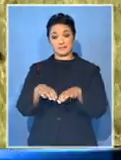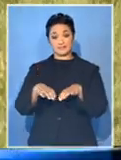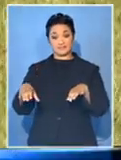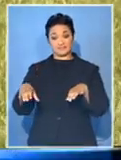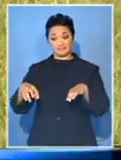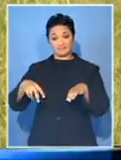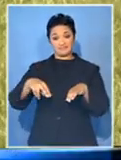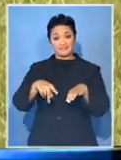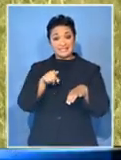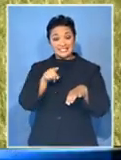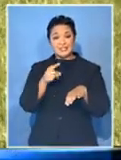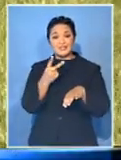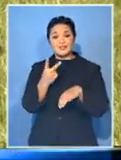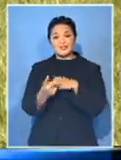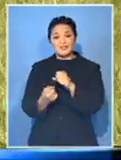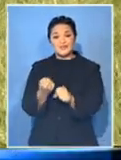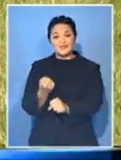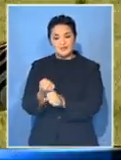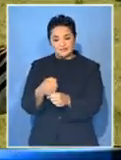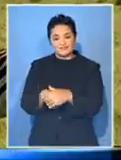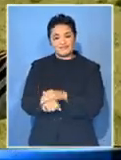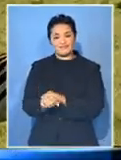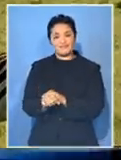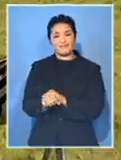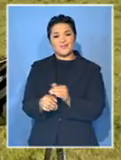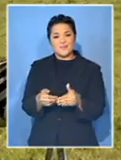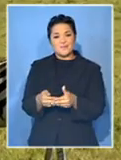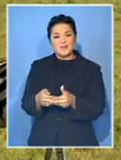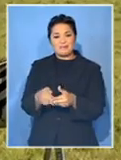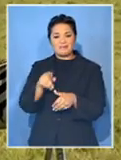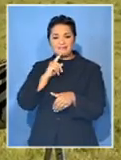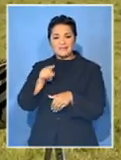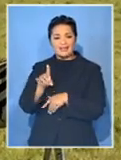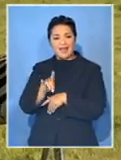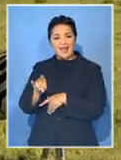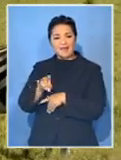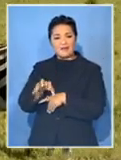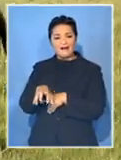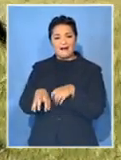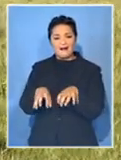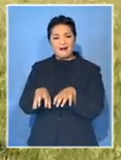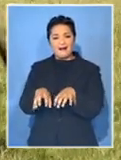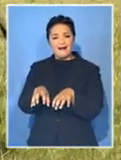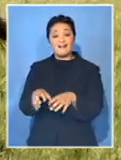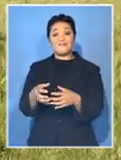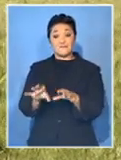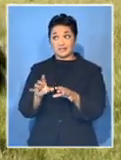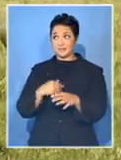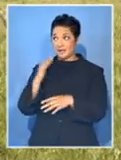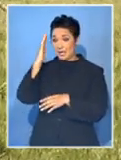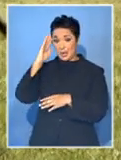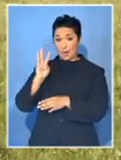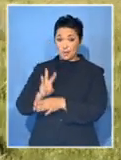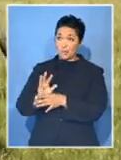Just two days old and finding their feet. These virtual zebra will stay separated from the herd until they bond and identify